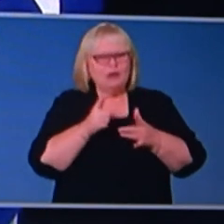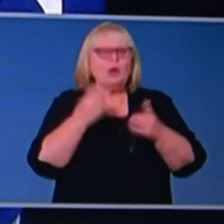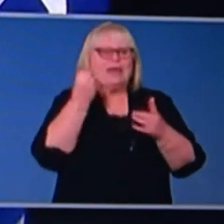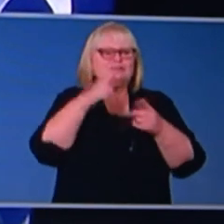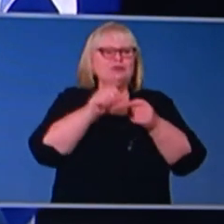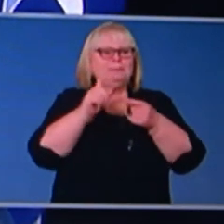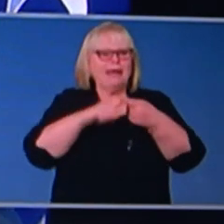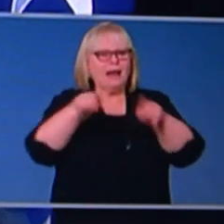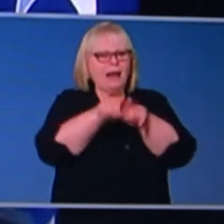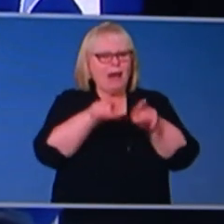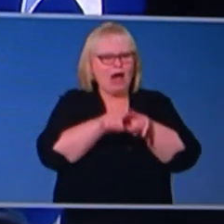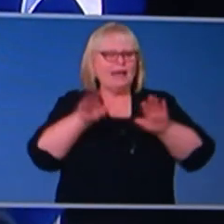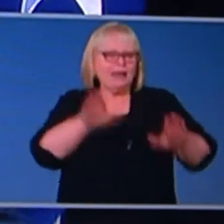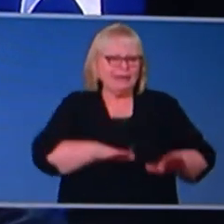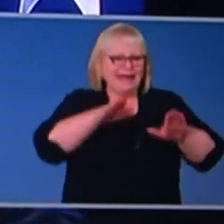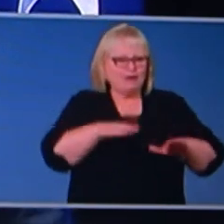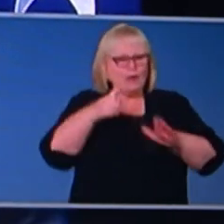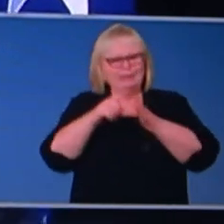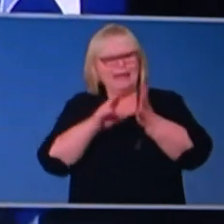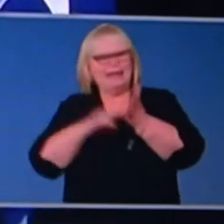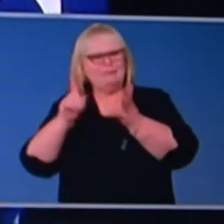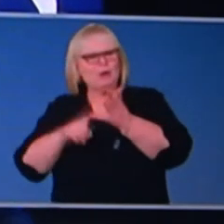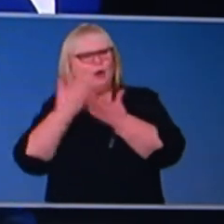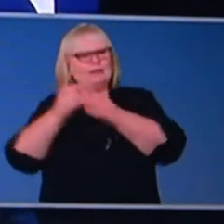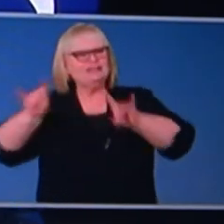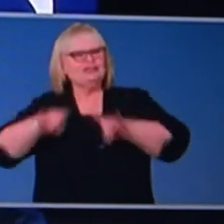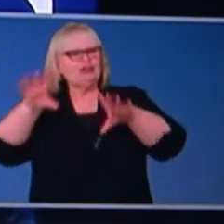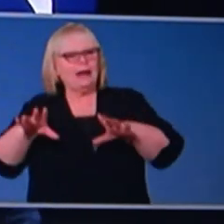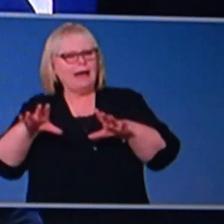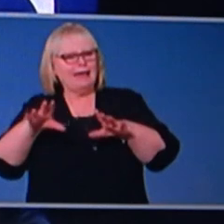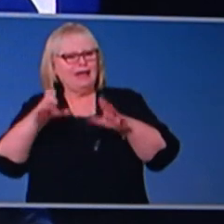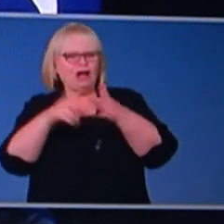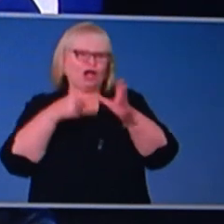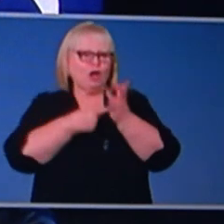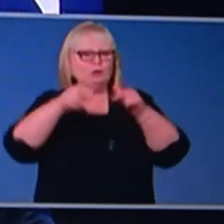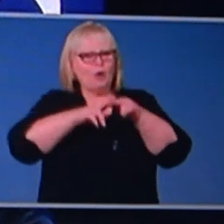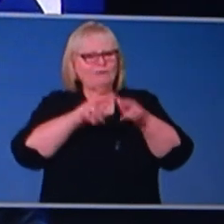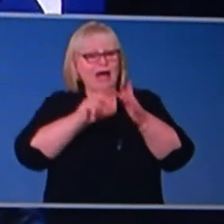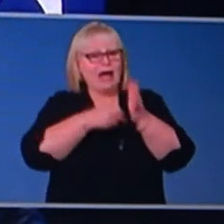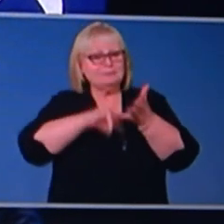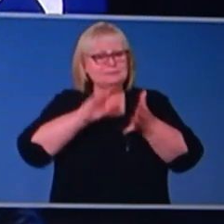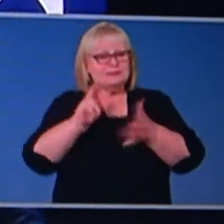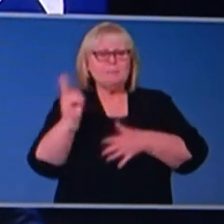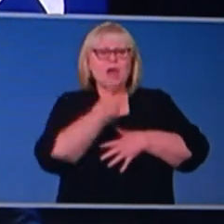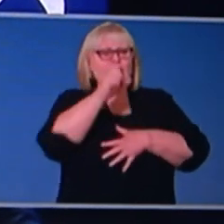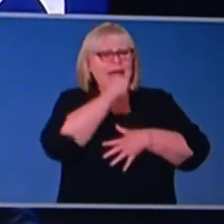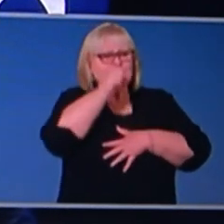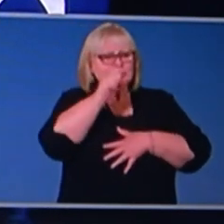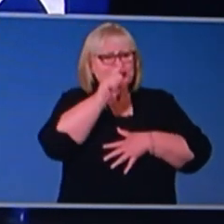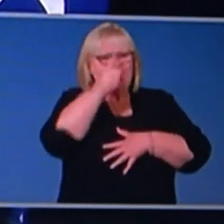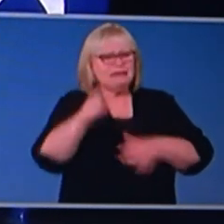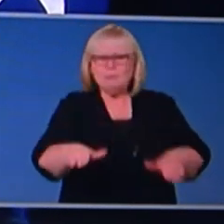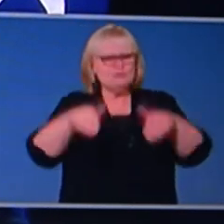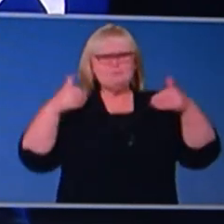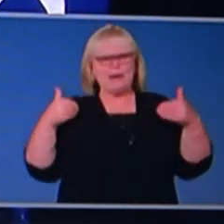coat of arms, the kangaroo and the emu. They only go forward. And we only want to go forward when it comes to this. So it's pretty